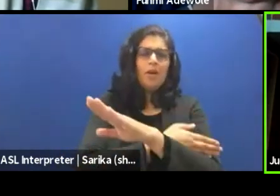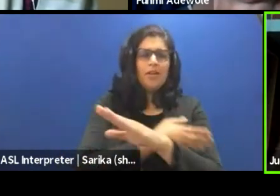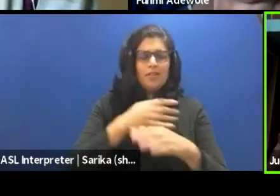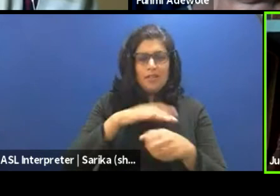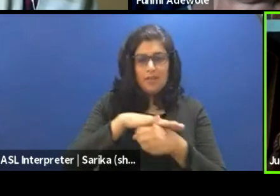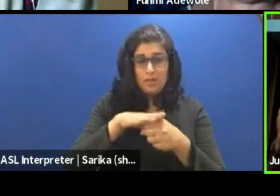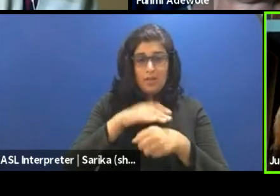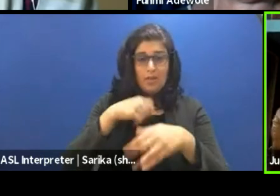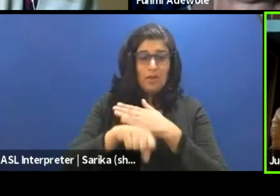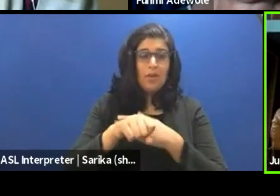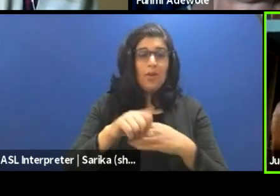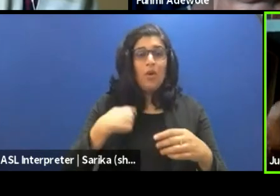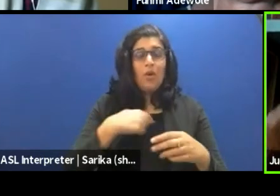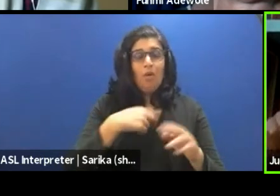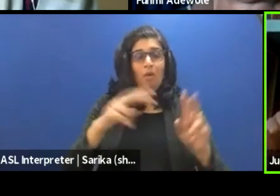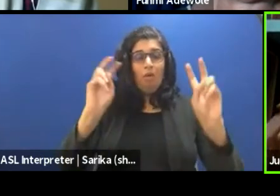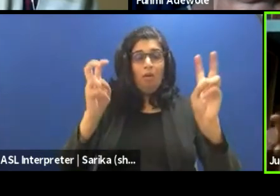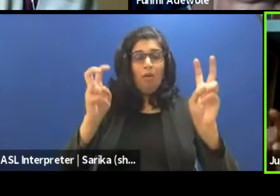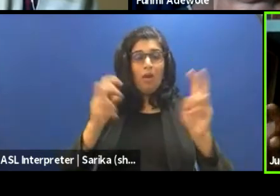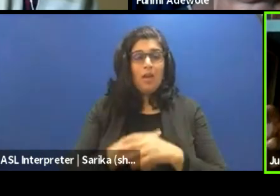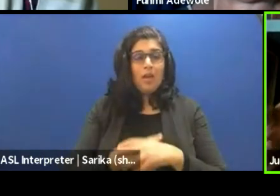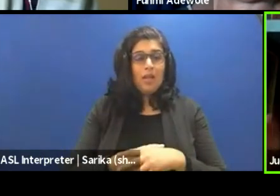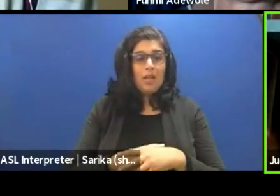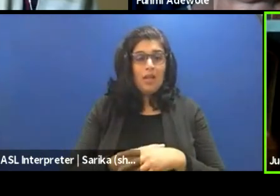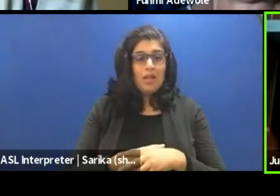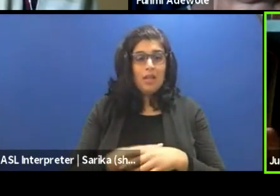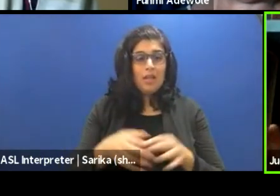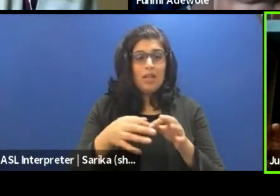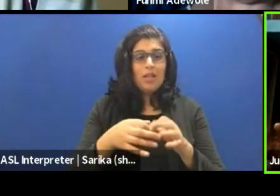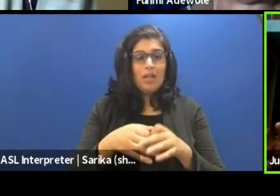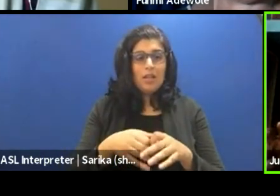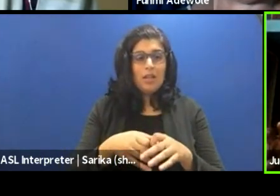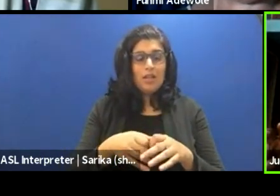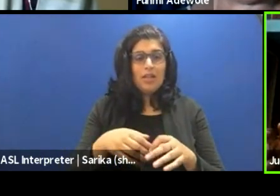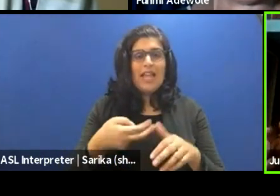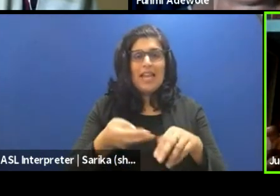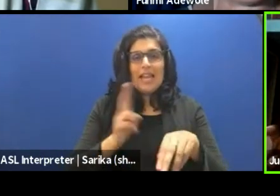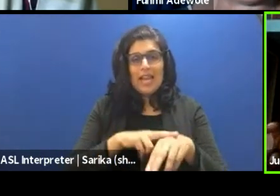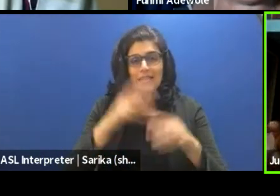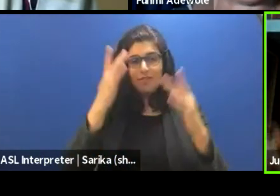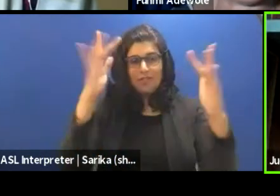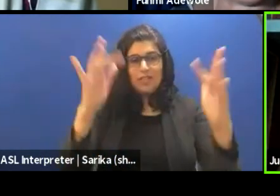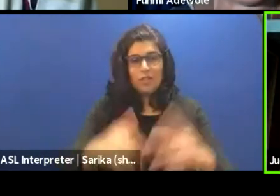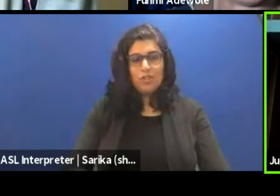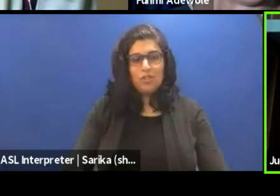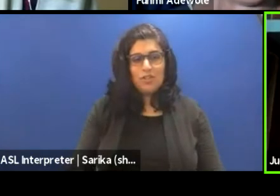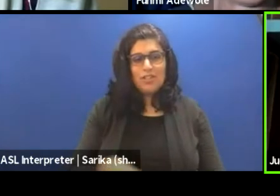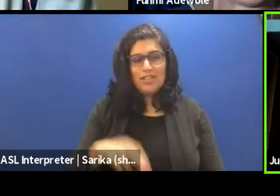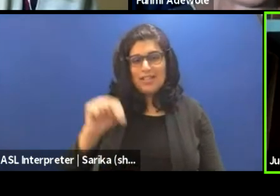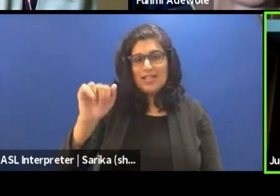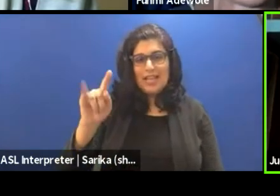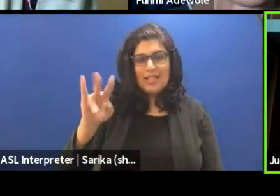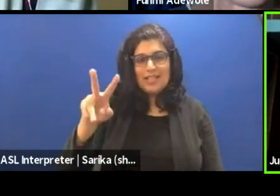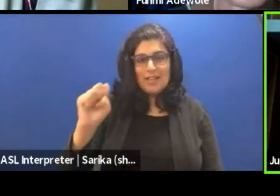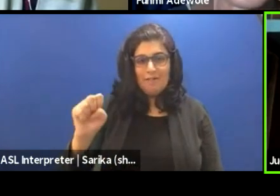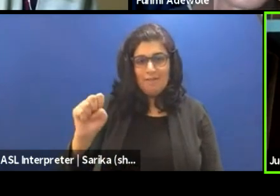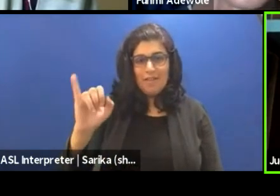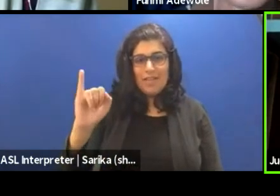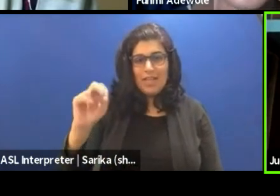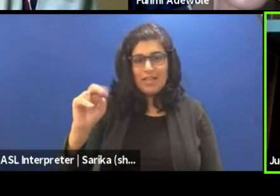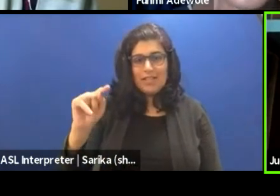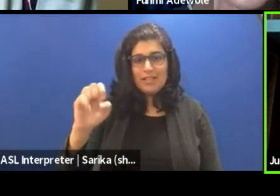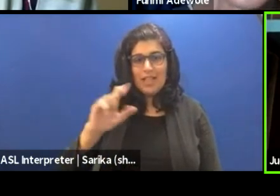We even coined the phrase, they'll say, man, that person get native intelligence. And native intelligence wasn't us.